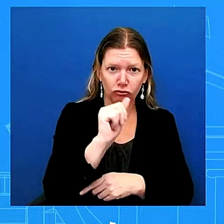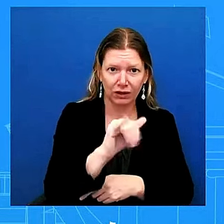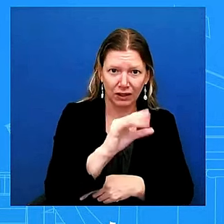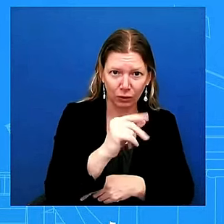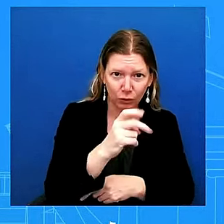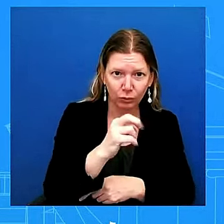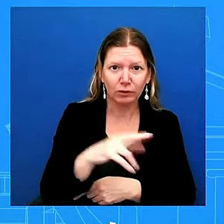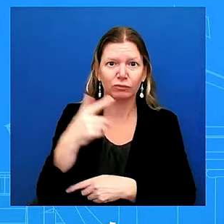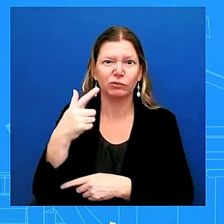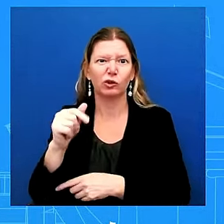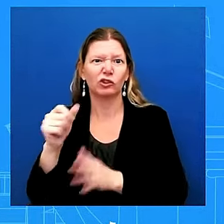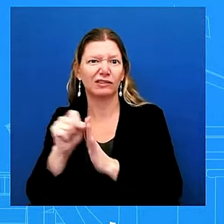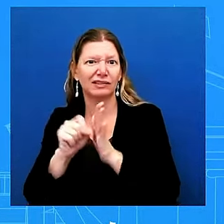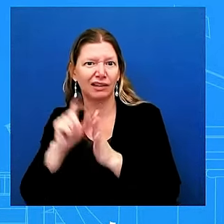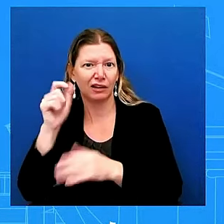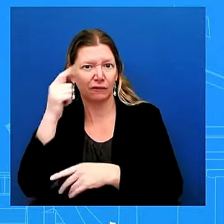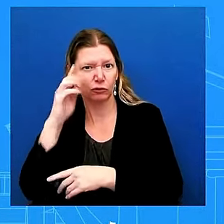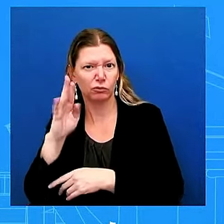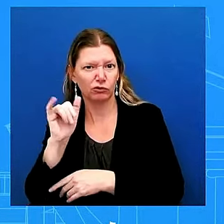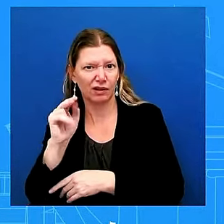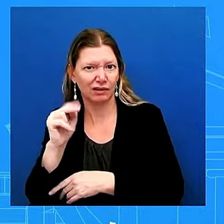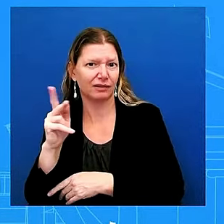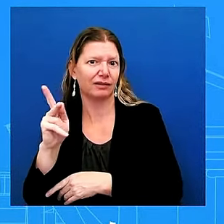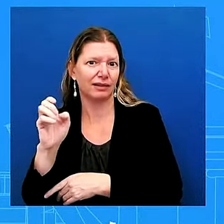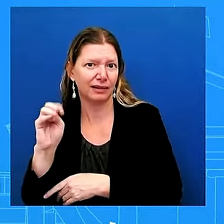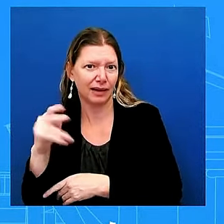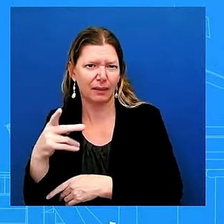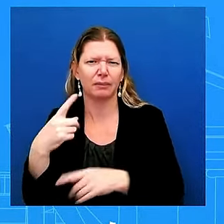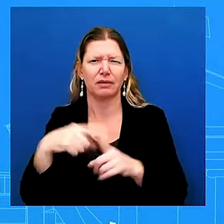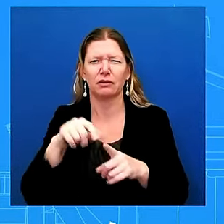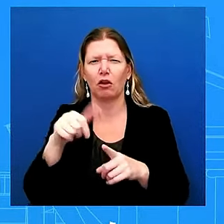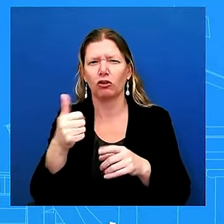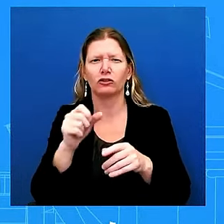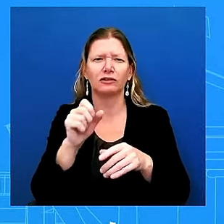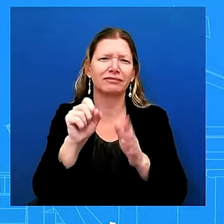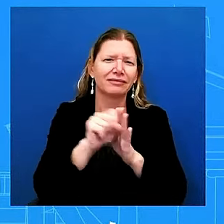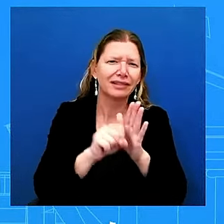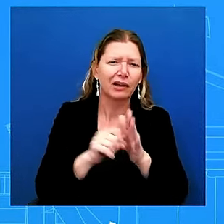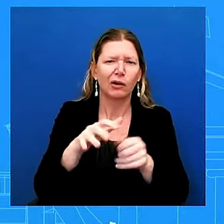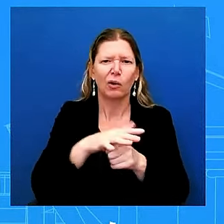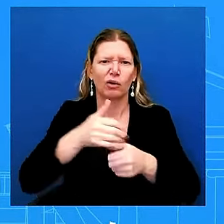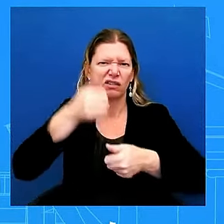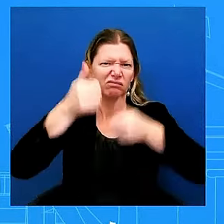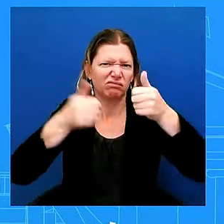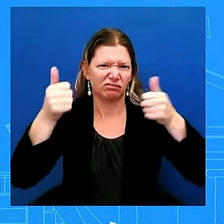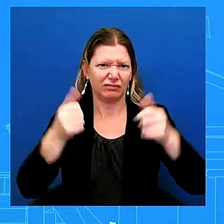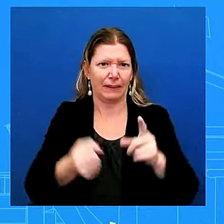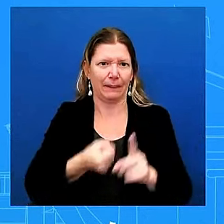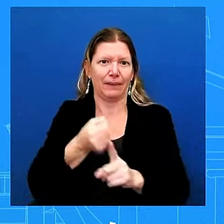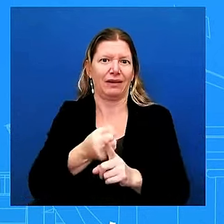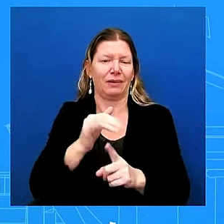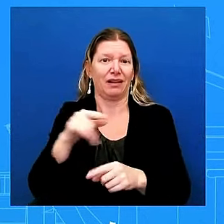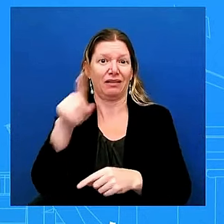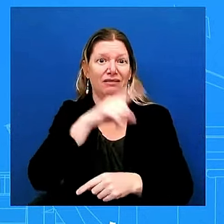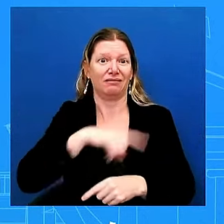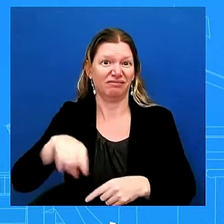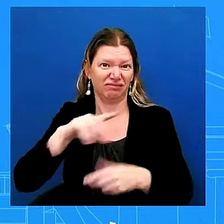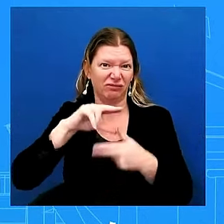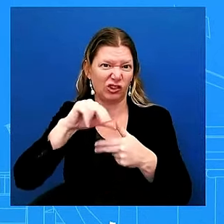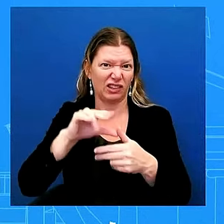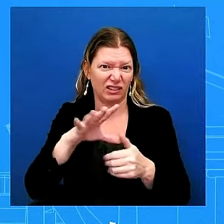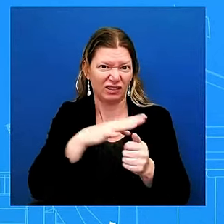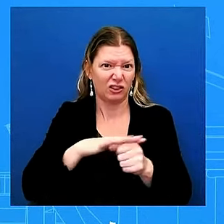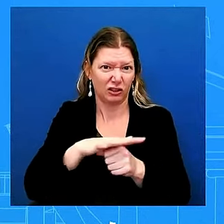assistance as needed this afternoon at 3 30 fema administrator criswell and governor cooper will hold a press conference on the latest